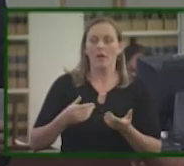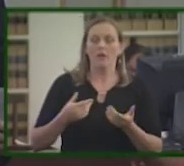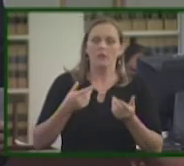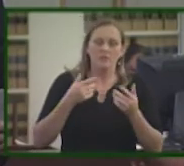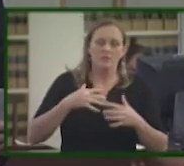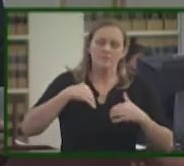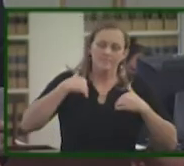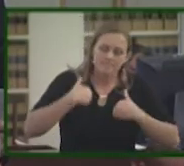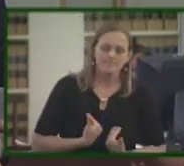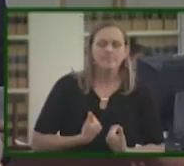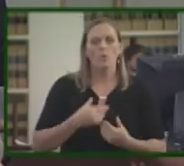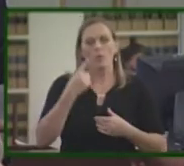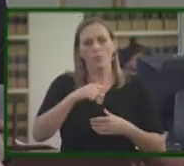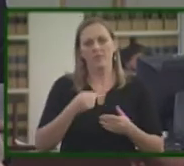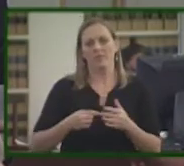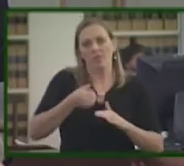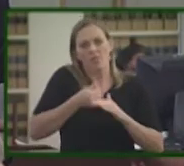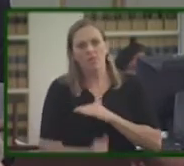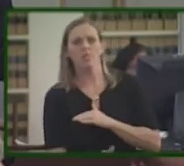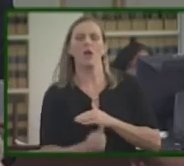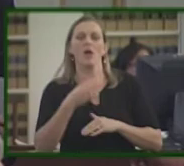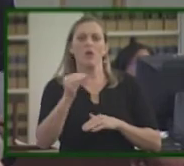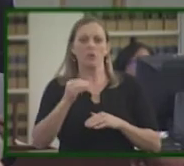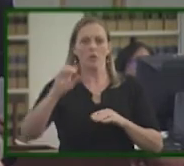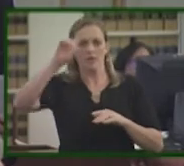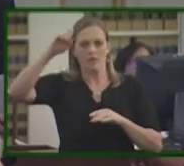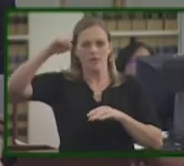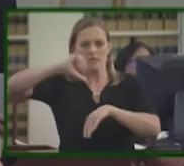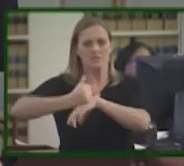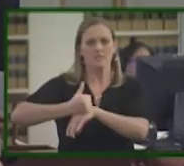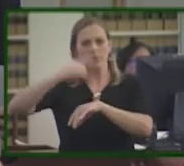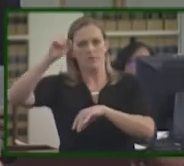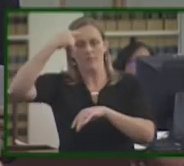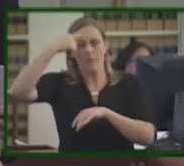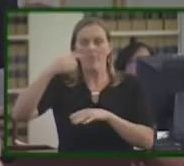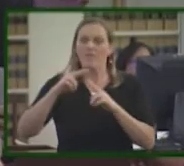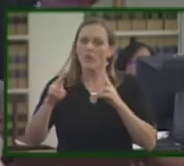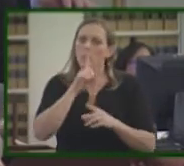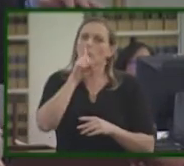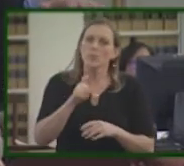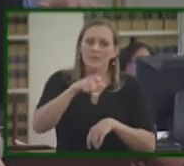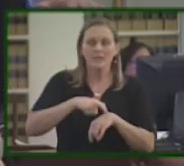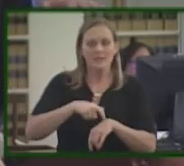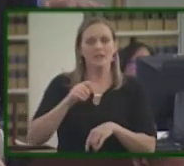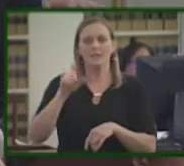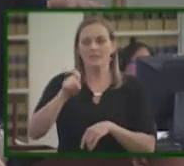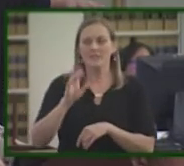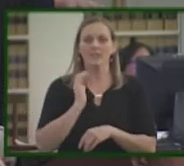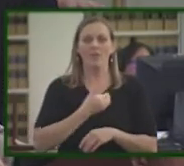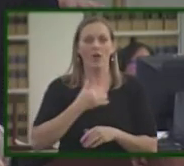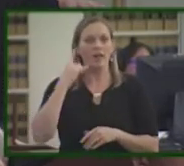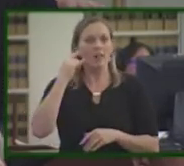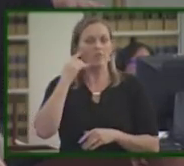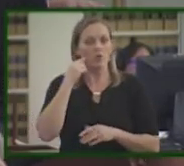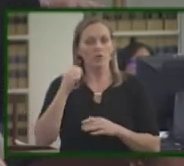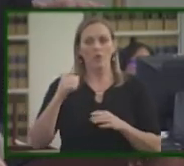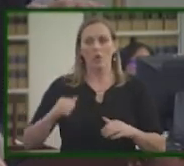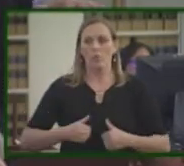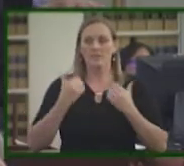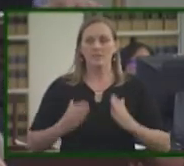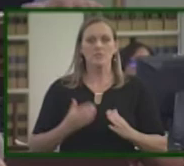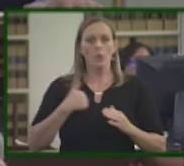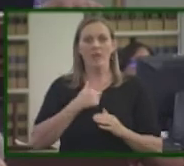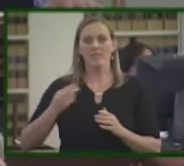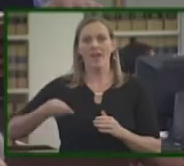under the political agendas of the establishment. And yet here we are ignoring the very real needs of our California residents. By the way, California not only has the